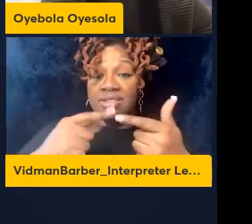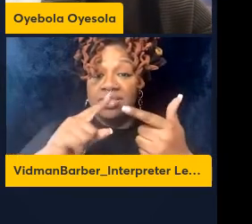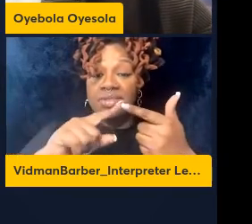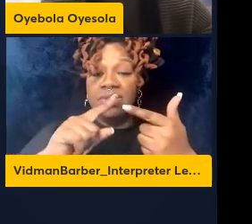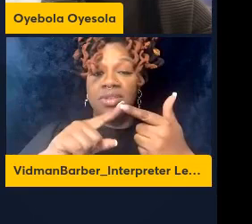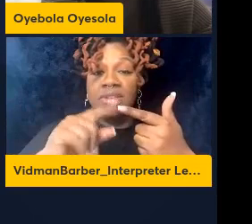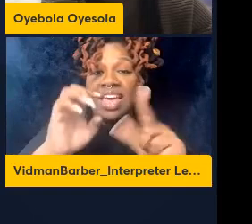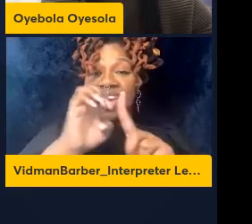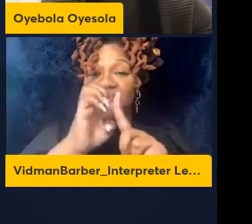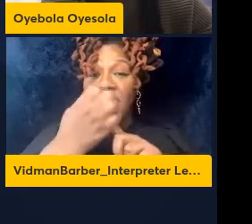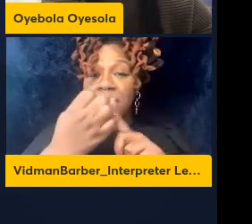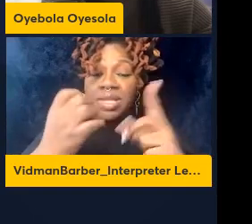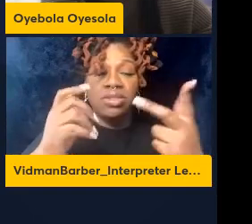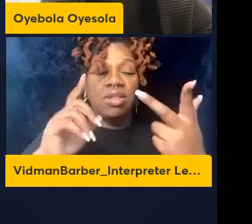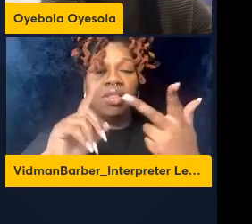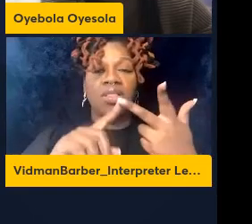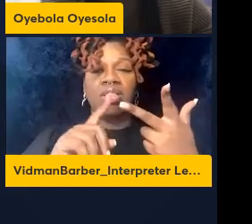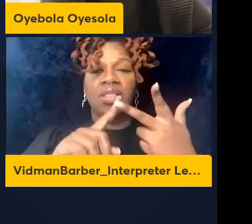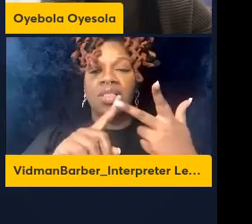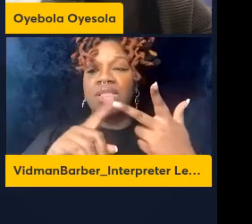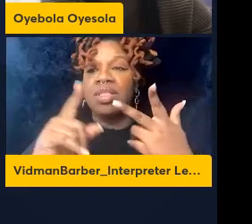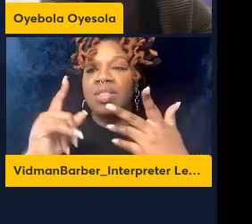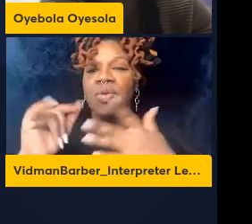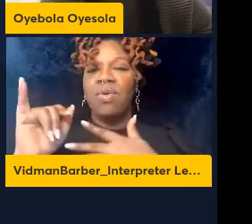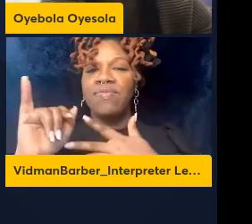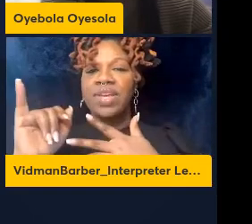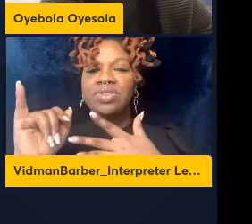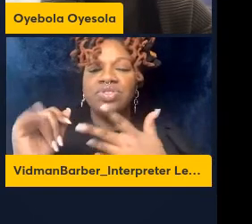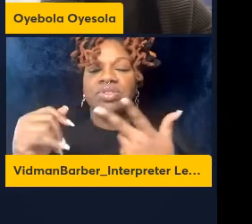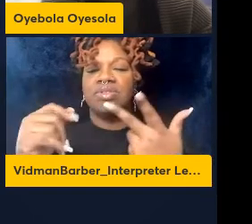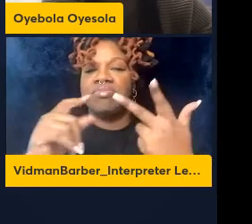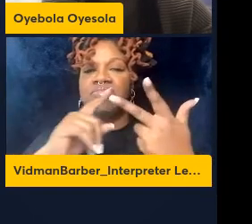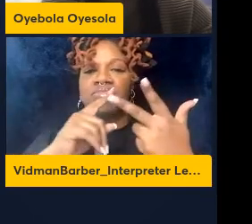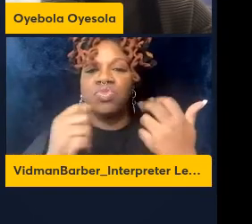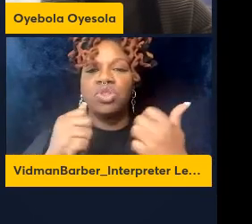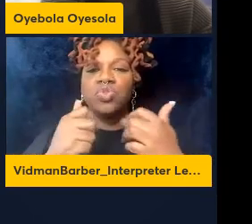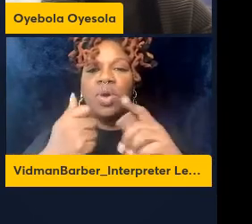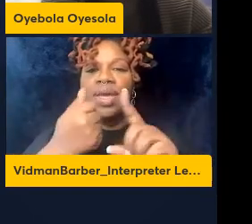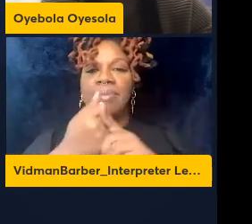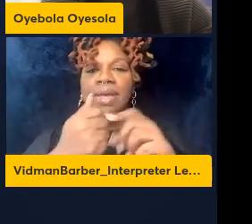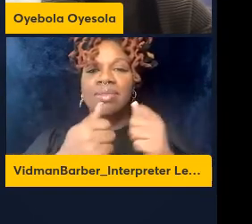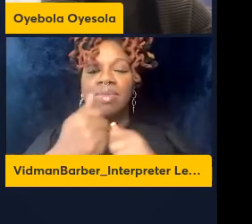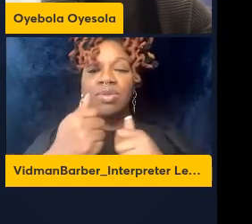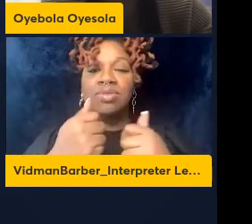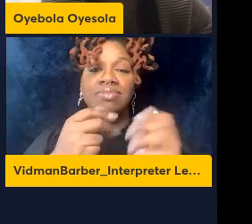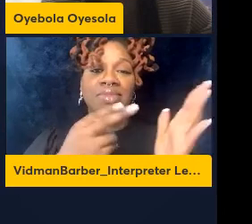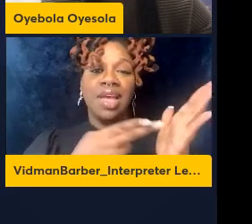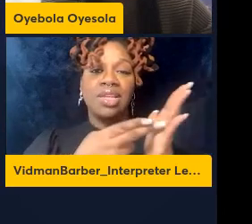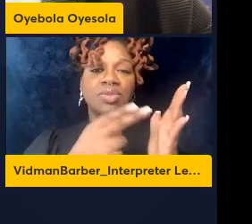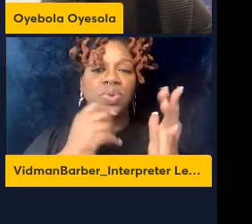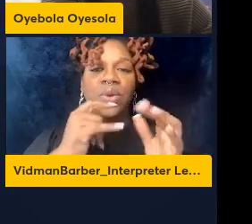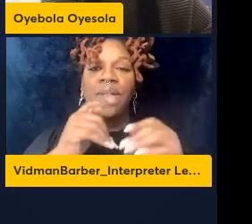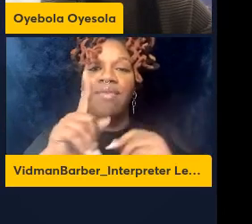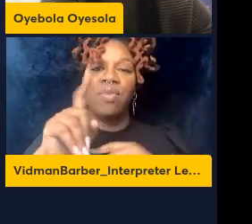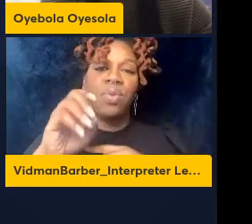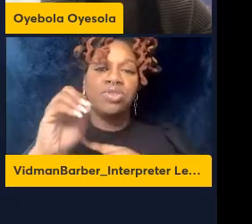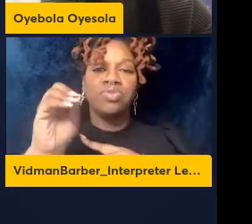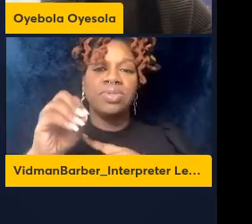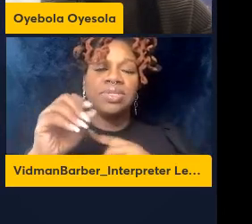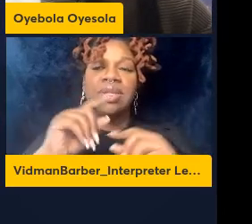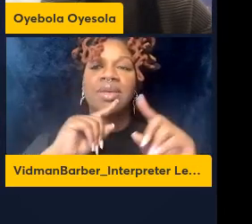I think it's still a question that we don't have a full answer to some people say well